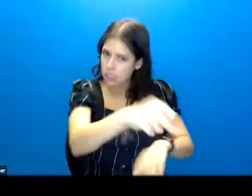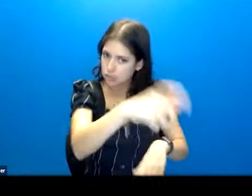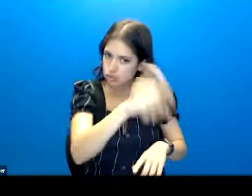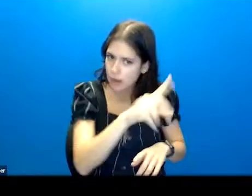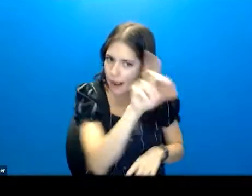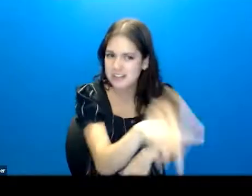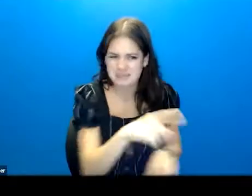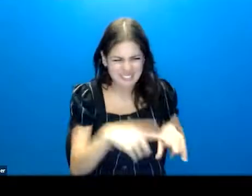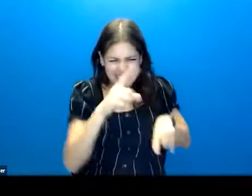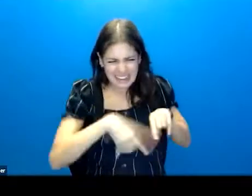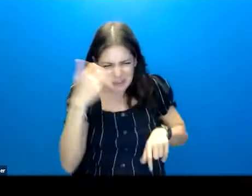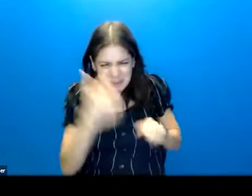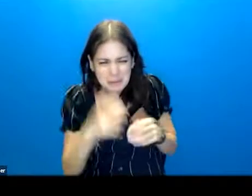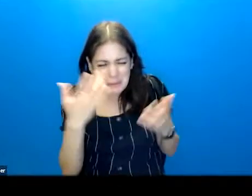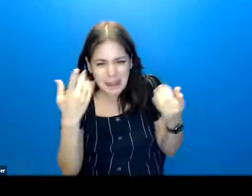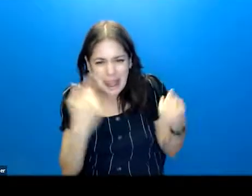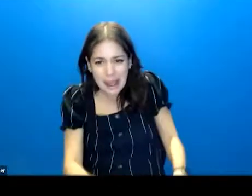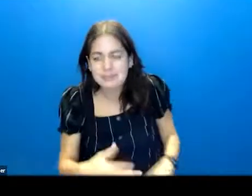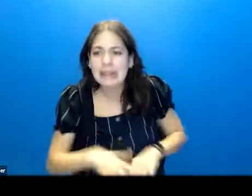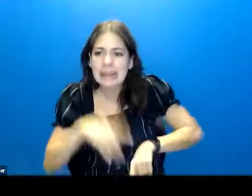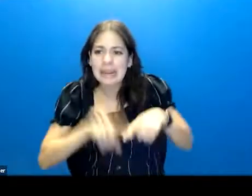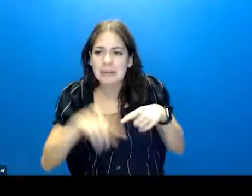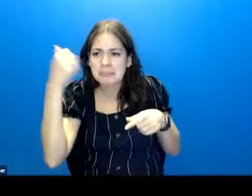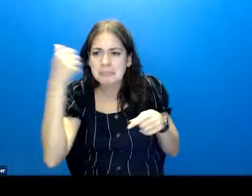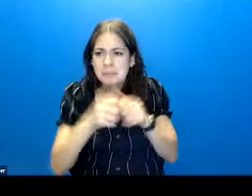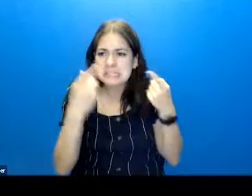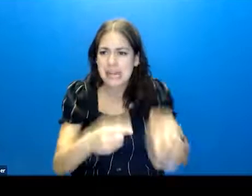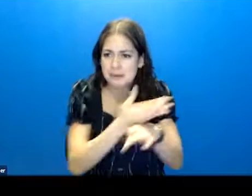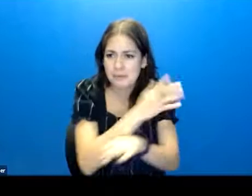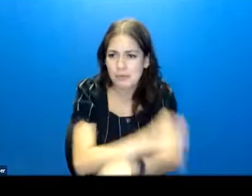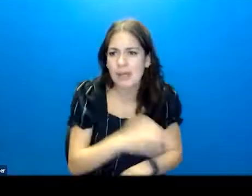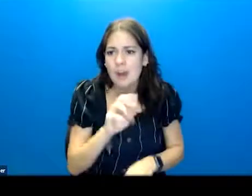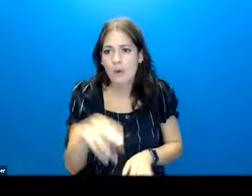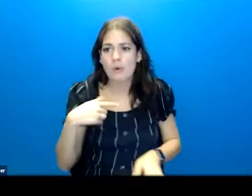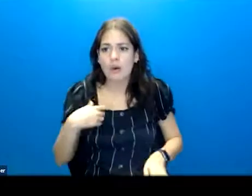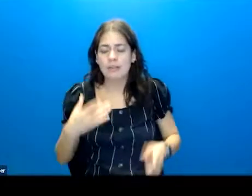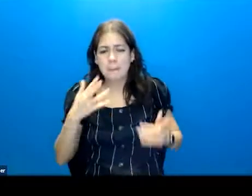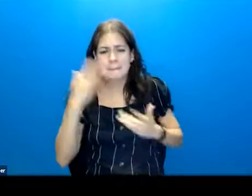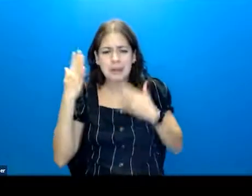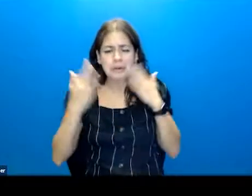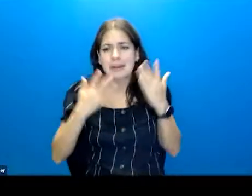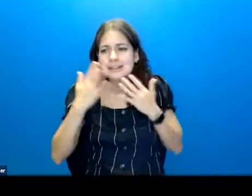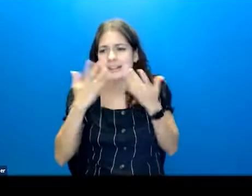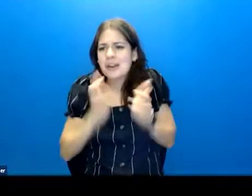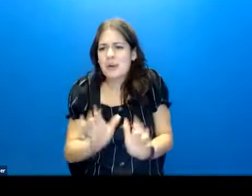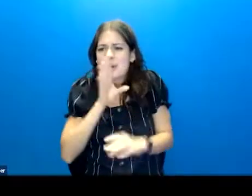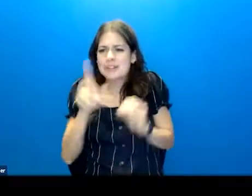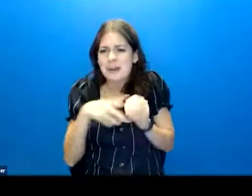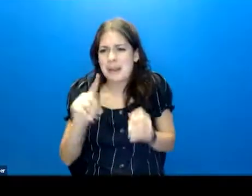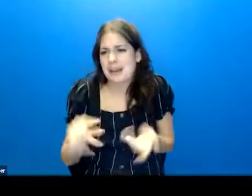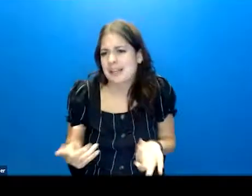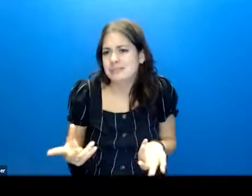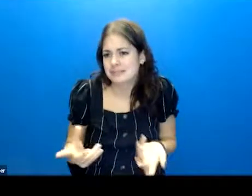remember what happened. They don't remember what was going on before that, or they're super embarrassed, and they just don't want to talk about it.